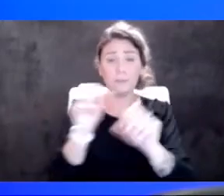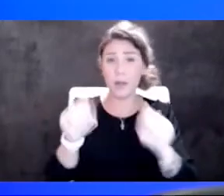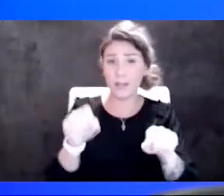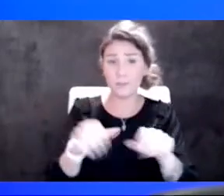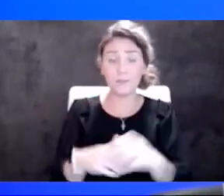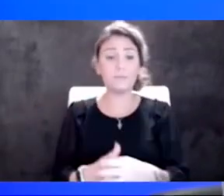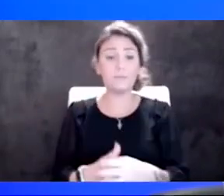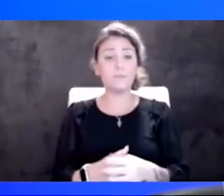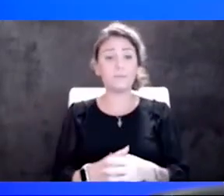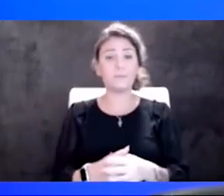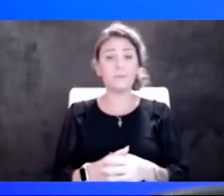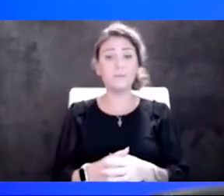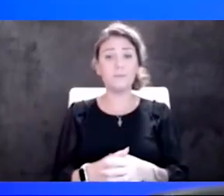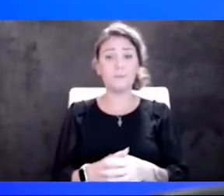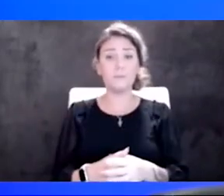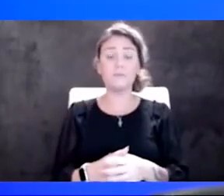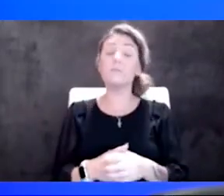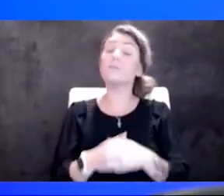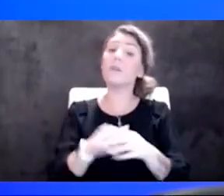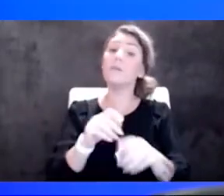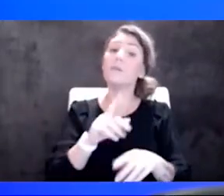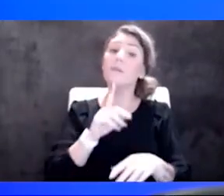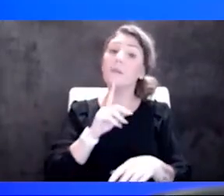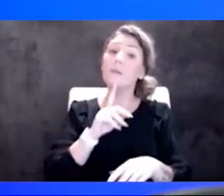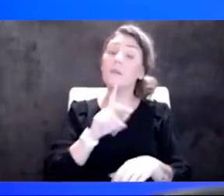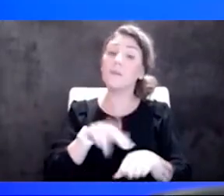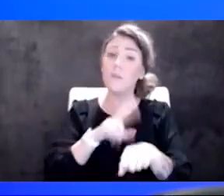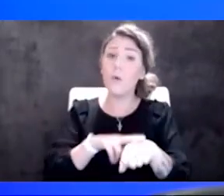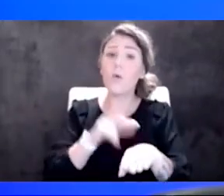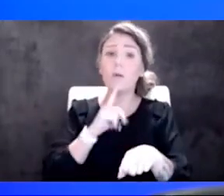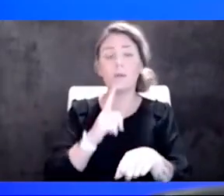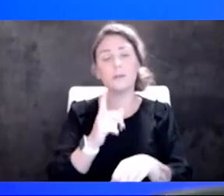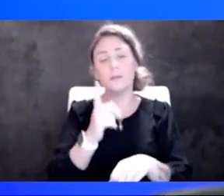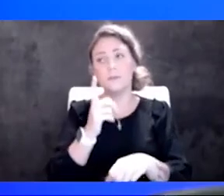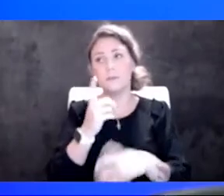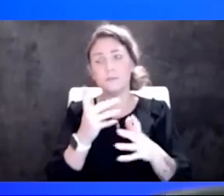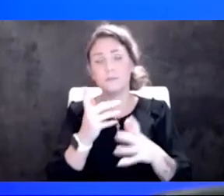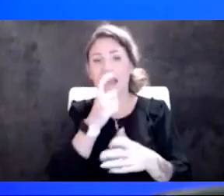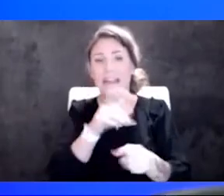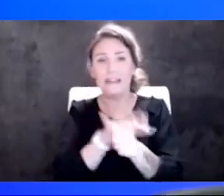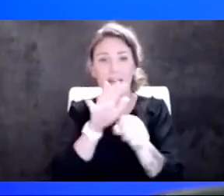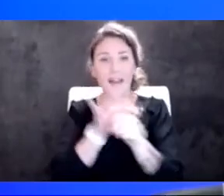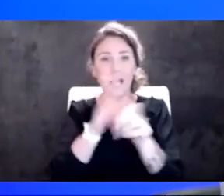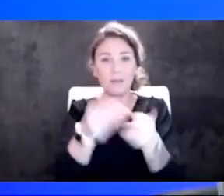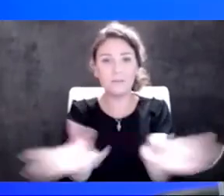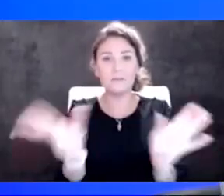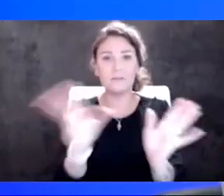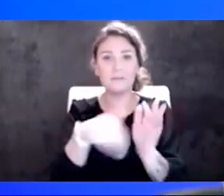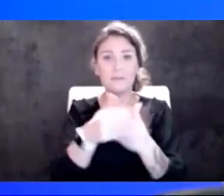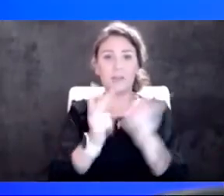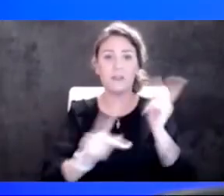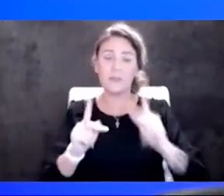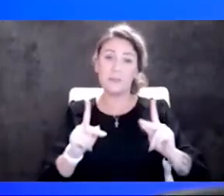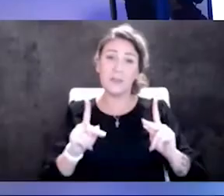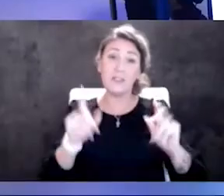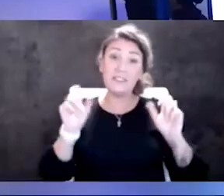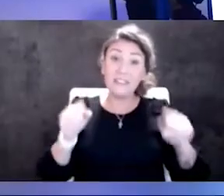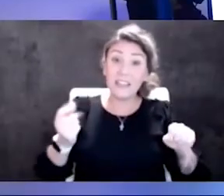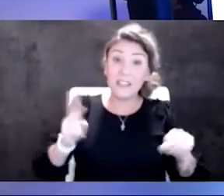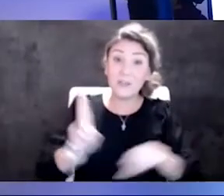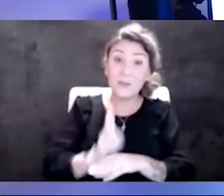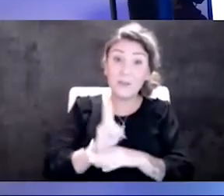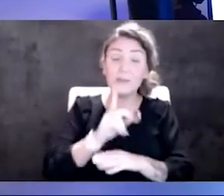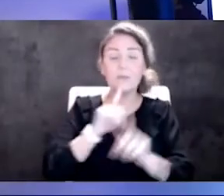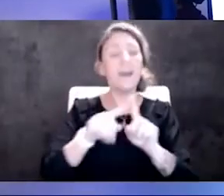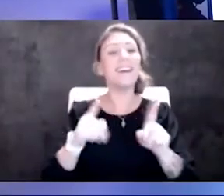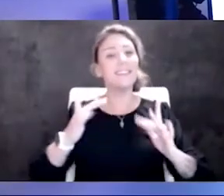we expect that we won't have nearly enough to give it to all the people that could benefit probably. But it's exciting. It is exciting to think